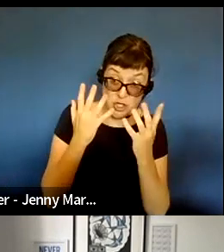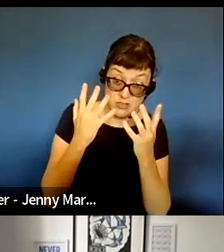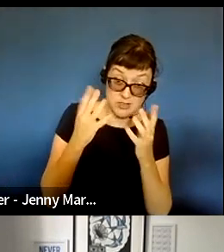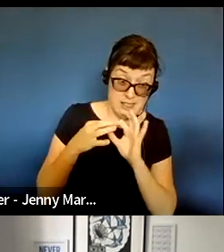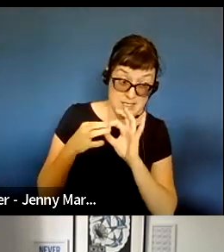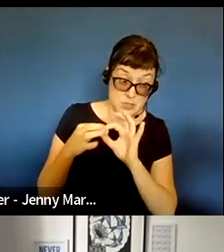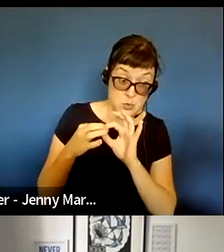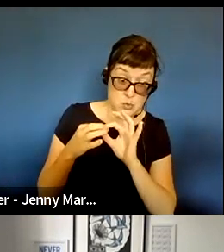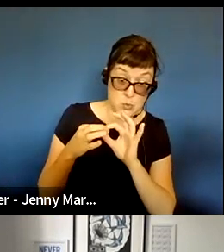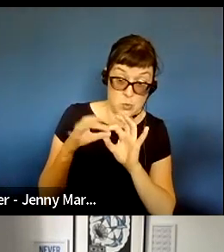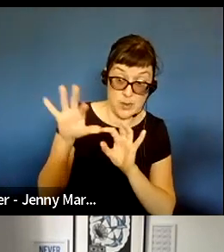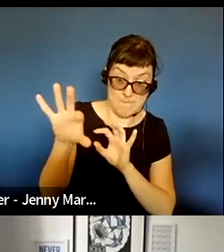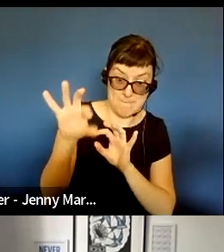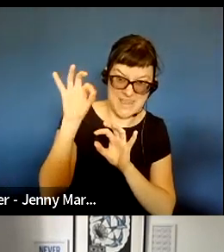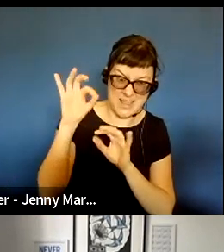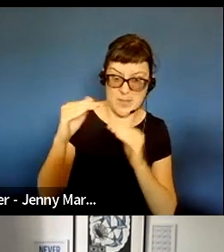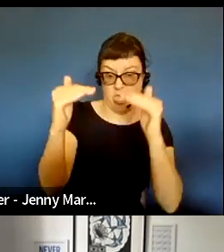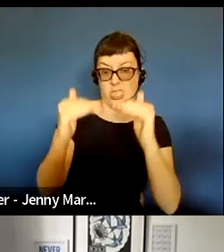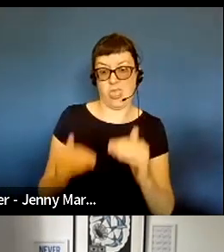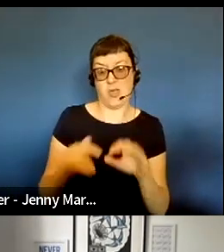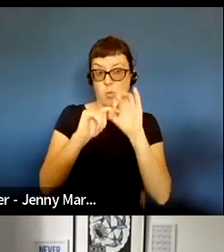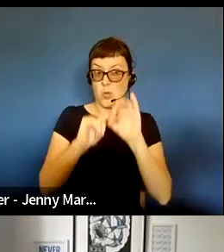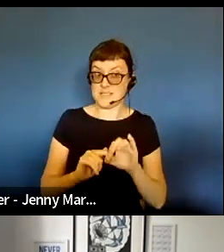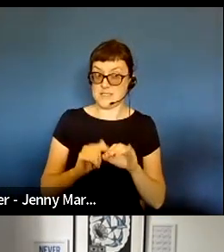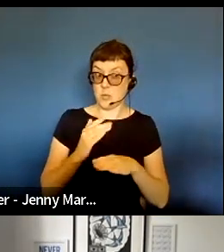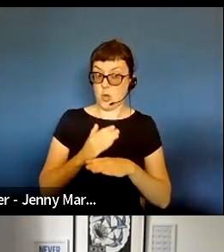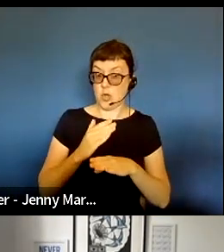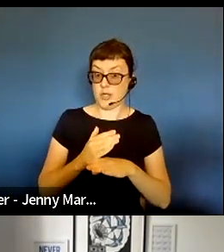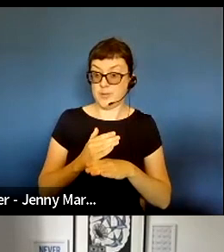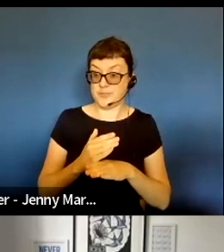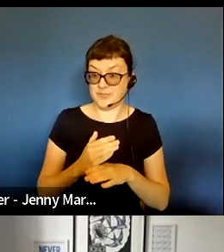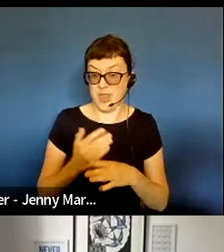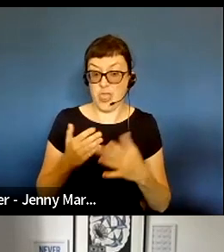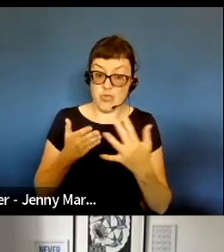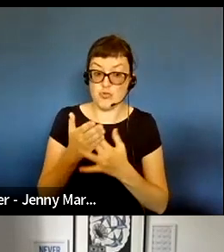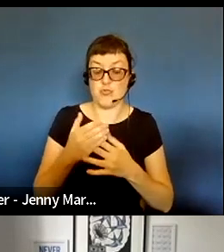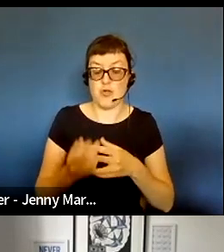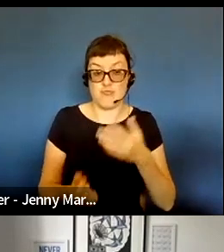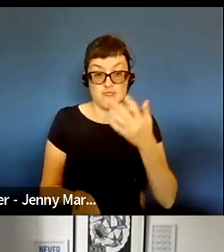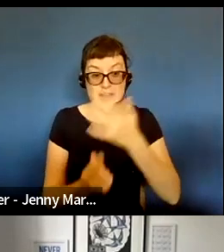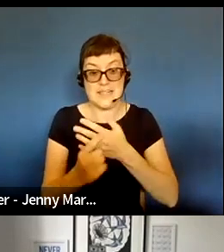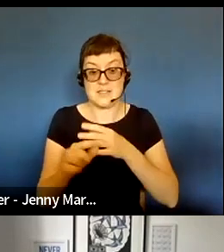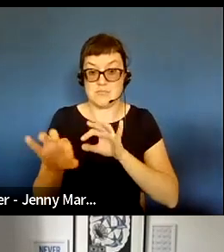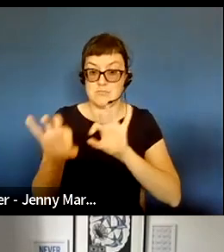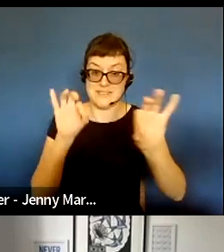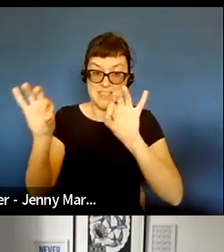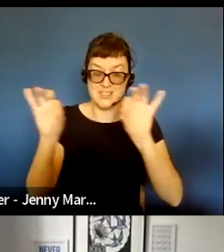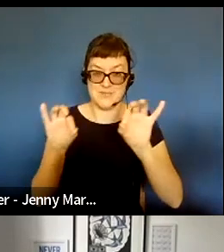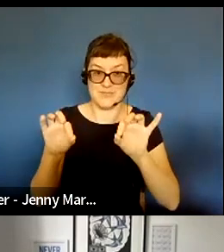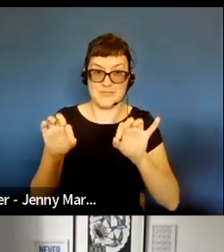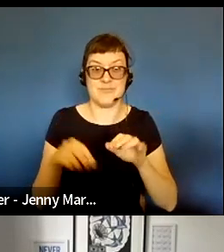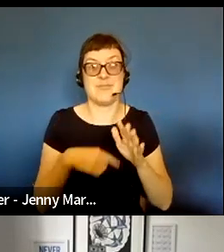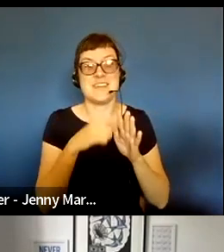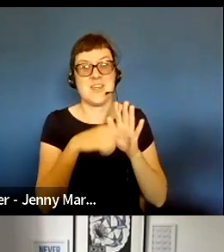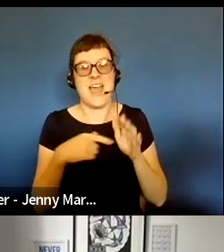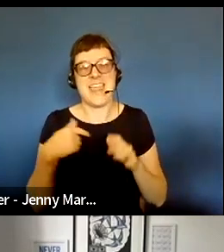picking somehow lower quality applications through the Rundon process? I think because